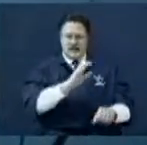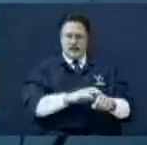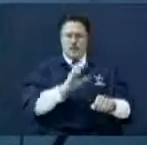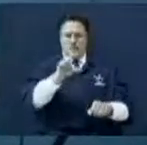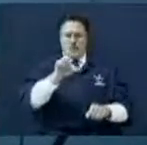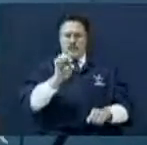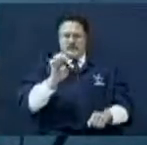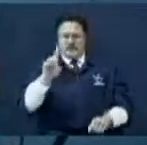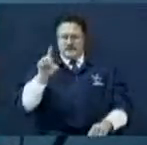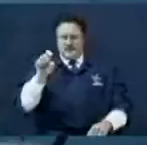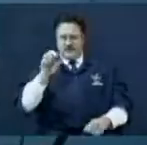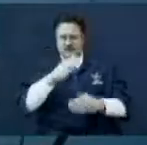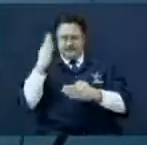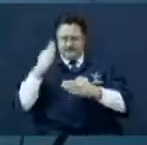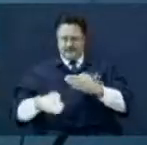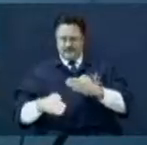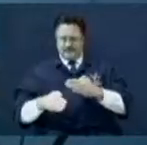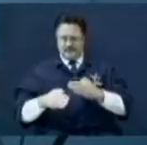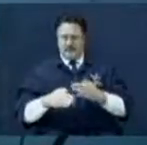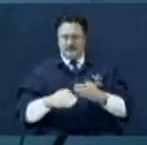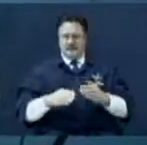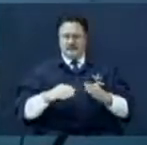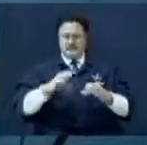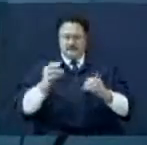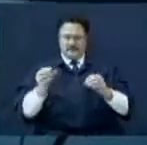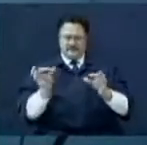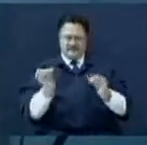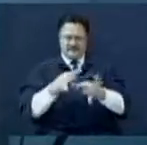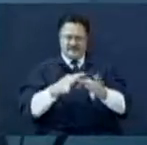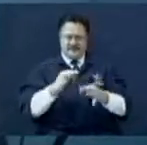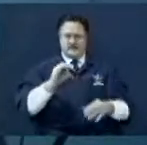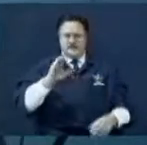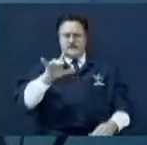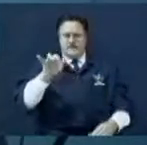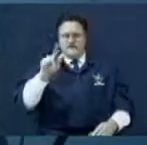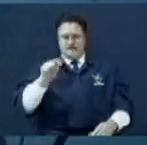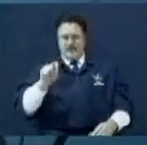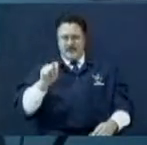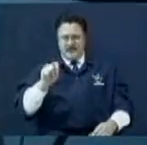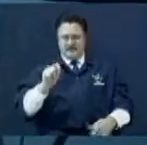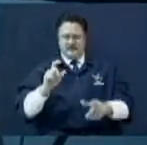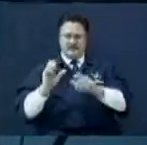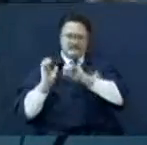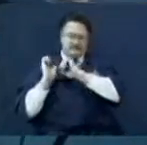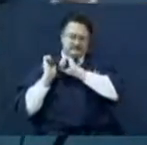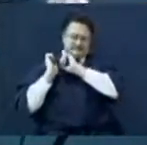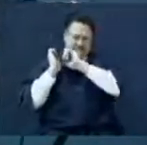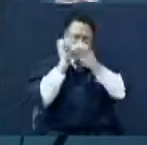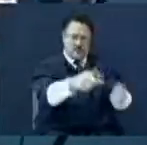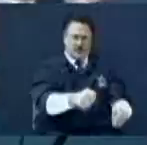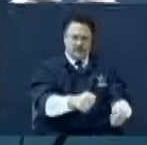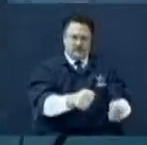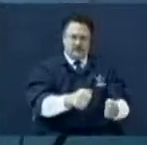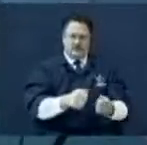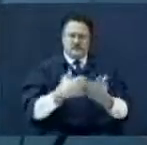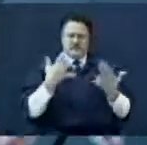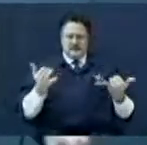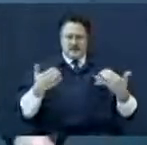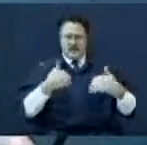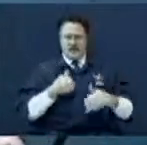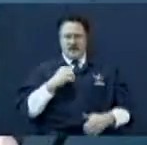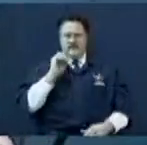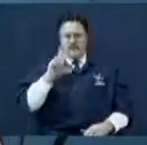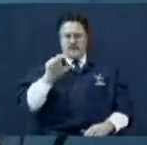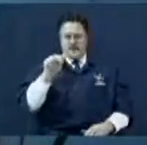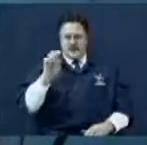then the other end, and you put anchors on them, put bait on it, and catch them big old catfish about like that. Now you can't do that. You only put a line on one end.